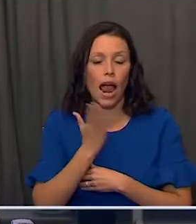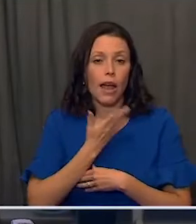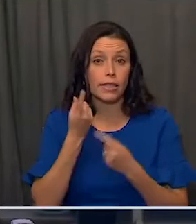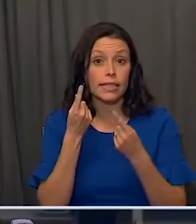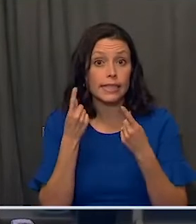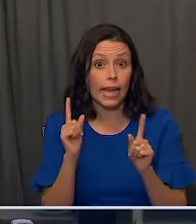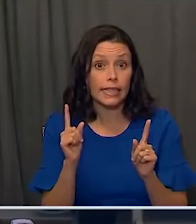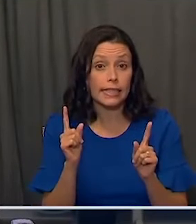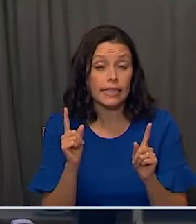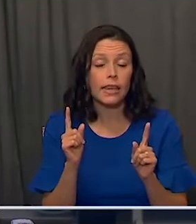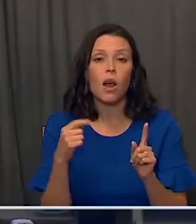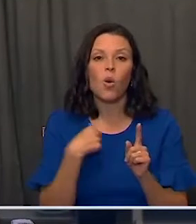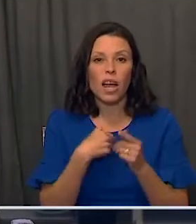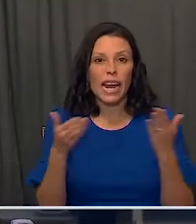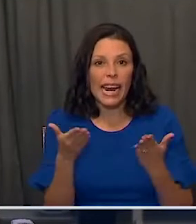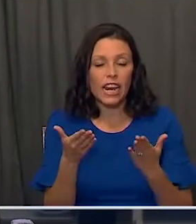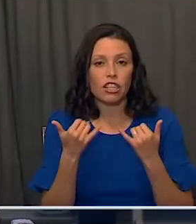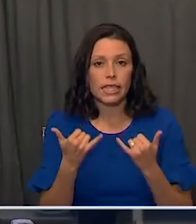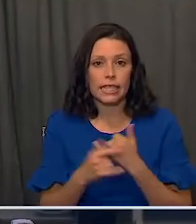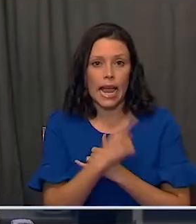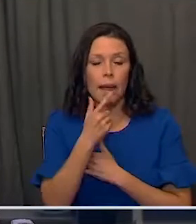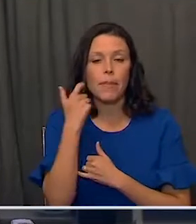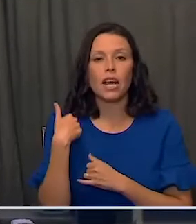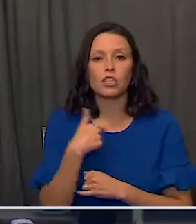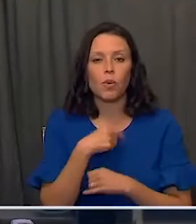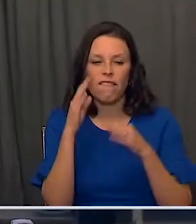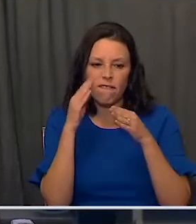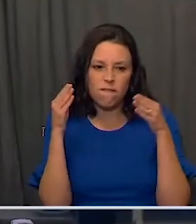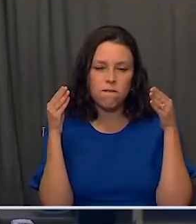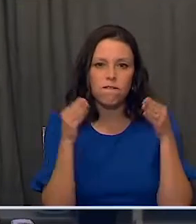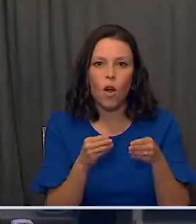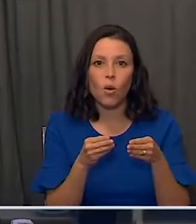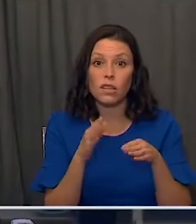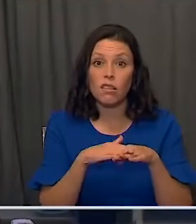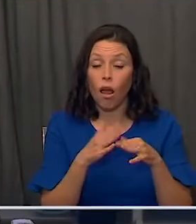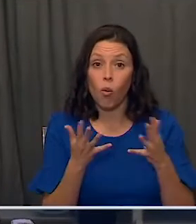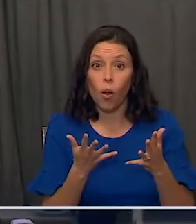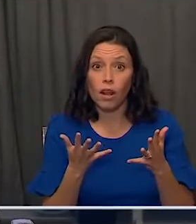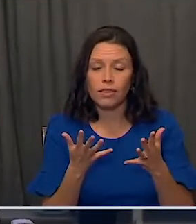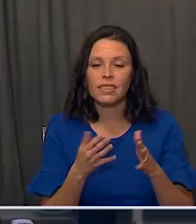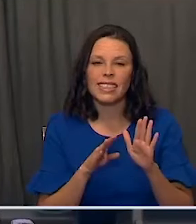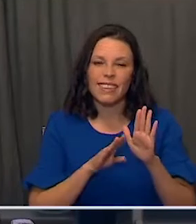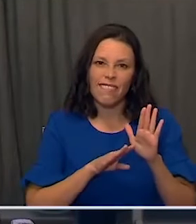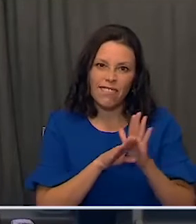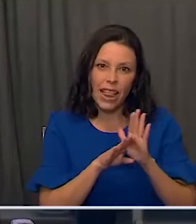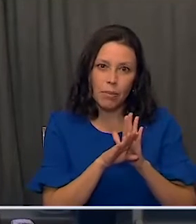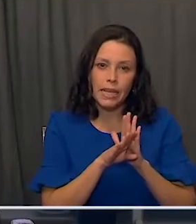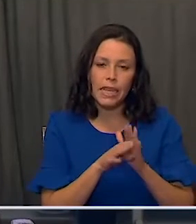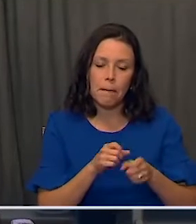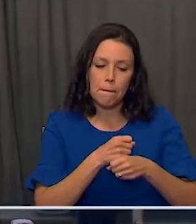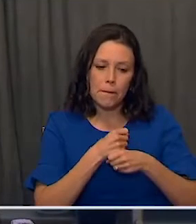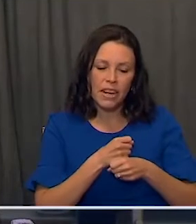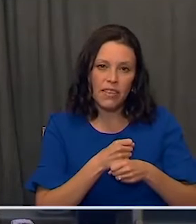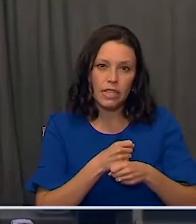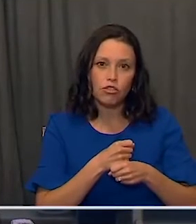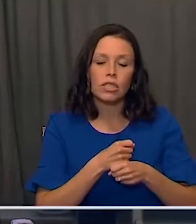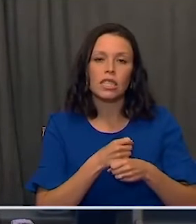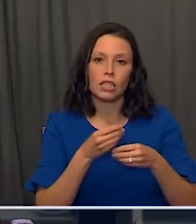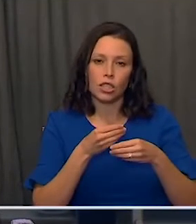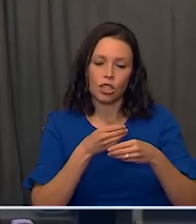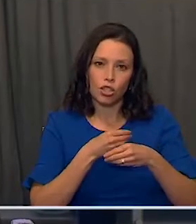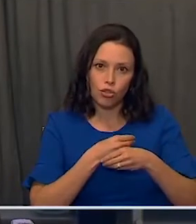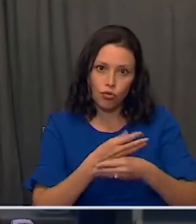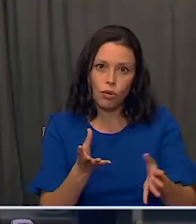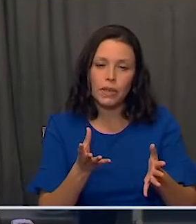success. We are here today because we focused on developing, manufacturing, and